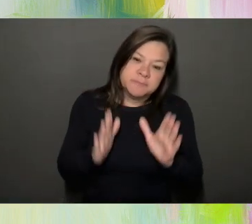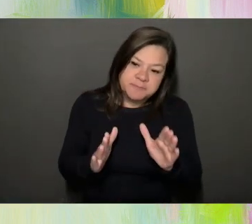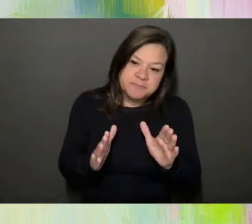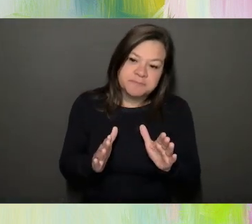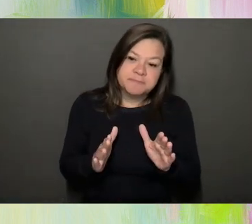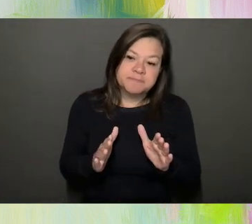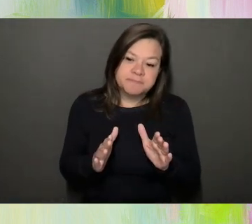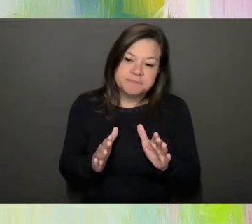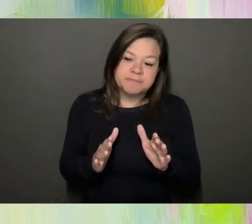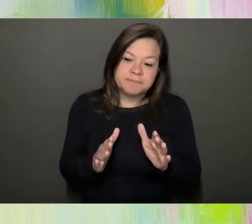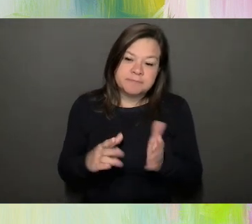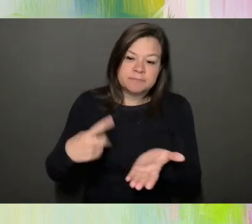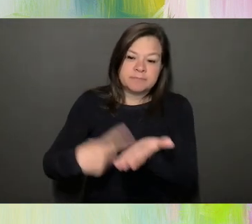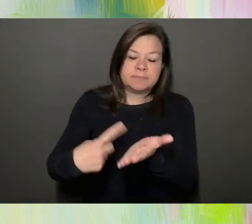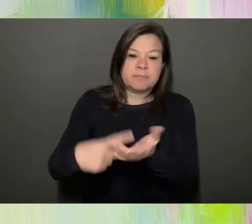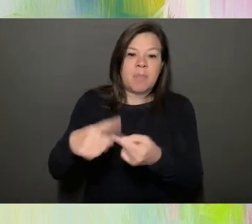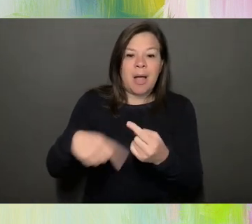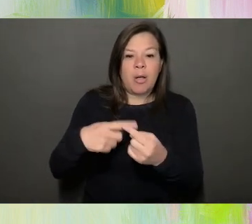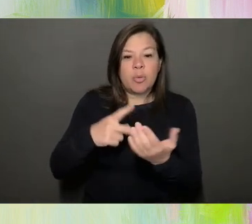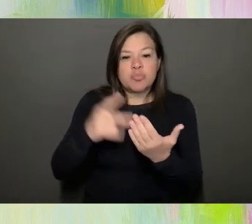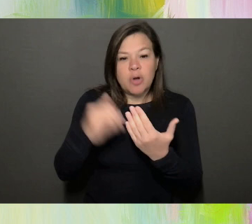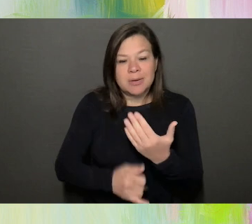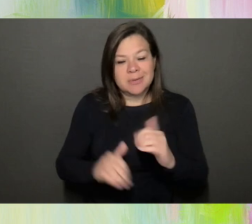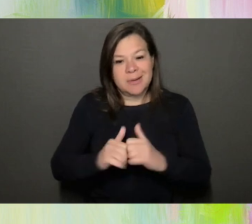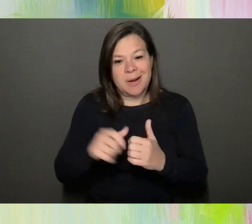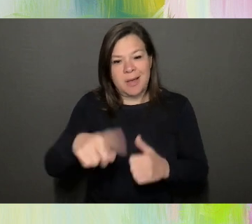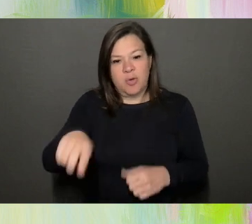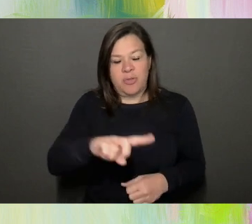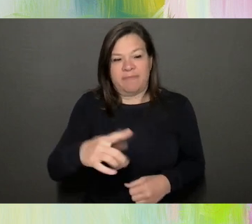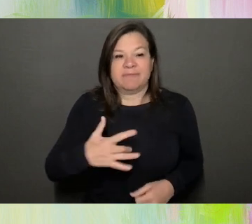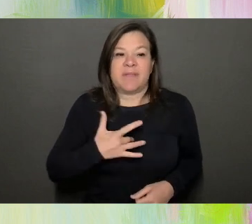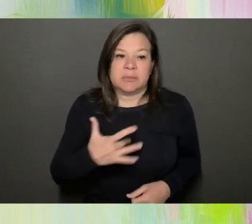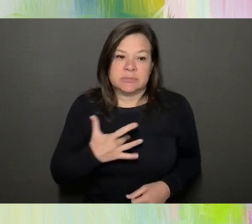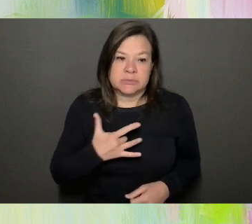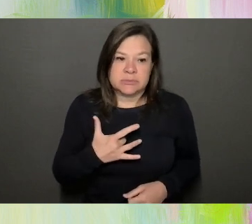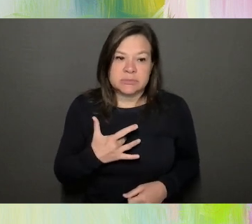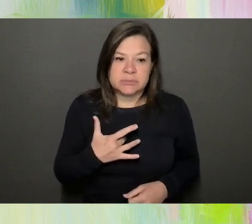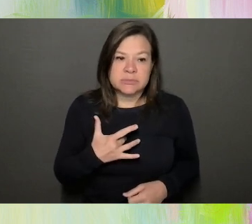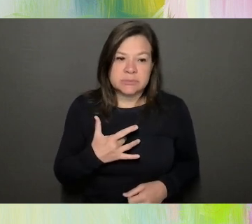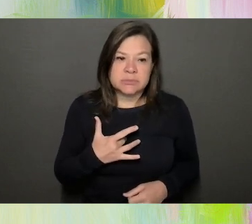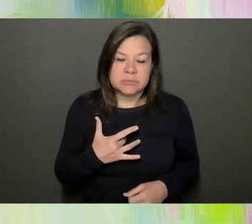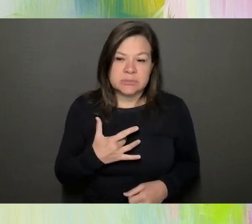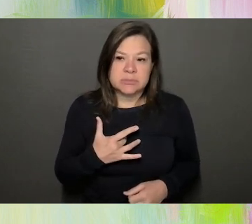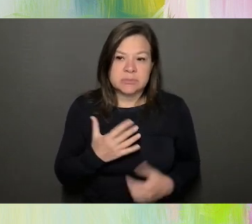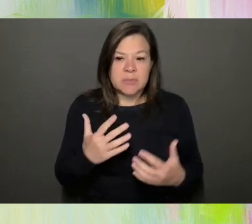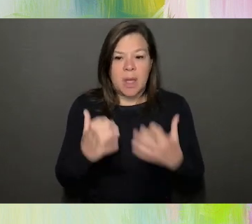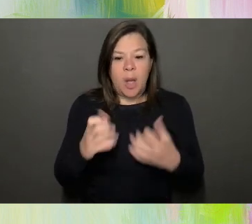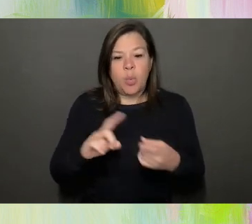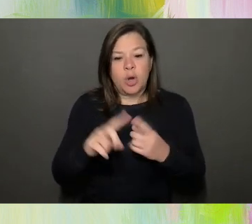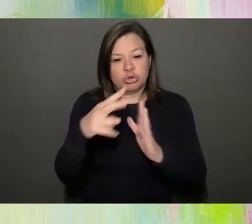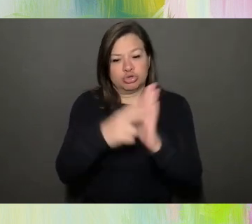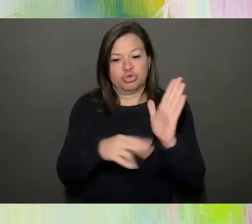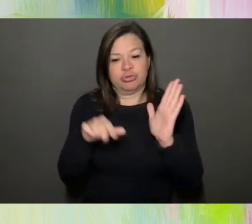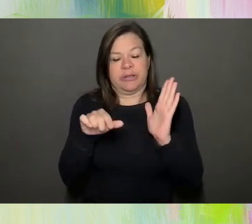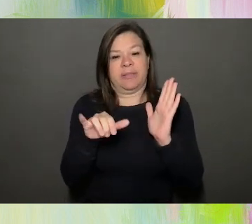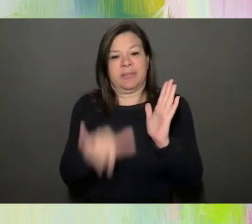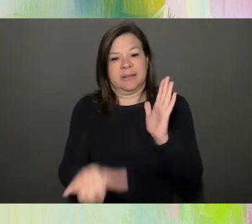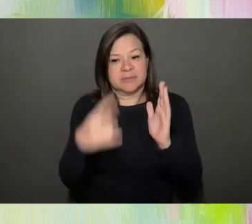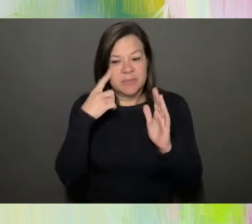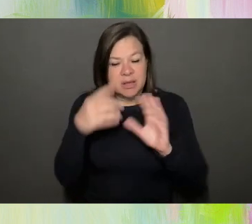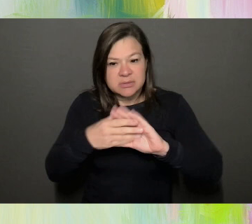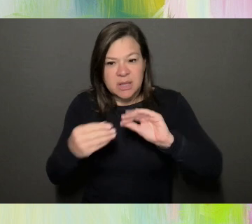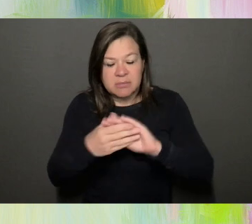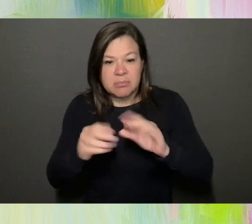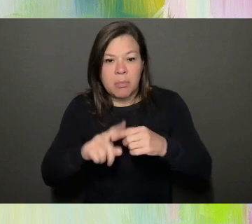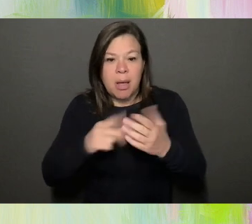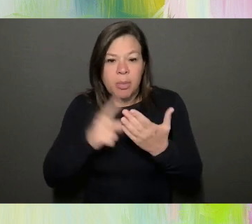you really talk about the project and how they felt. And, uh, I wanted to read this to you because this is what they said about the project and